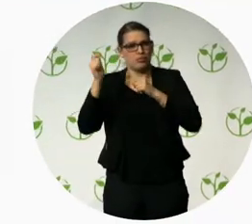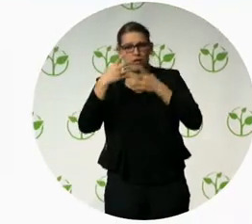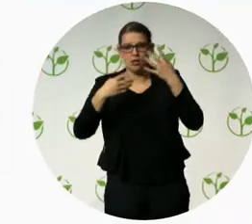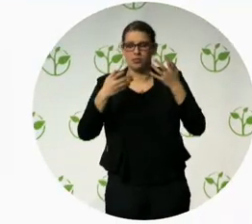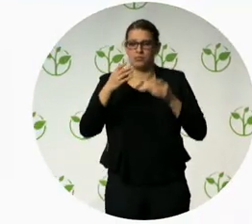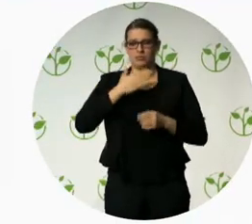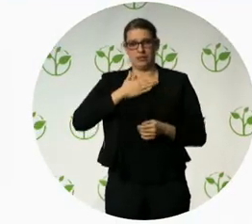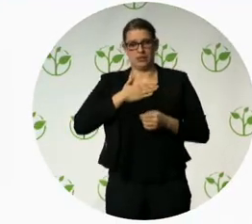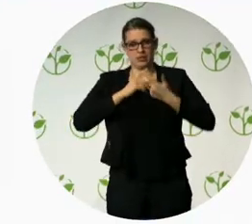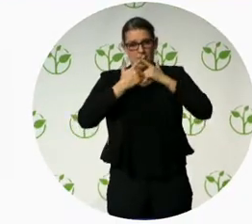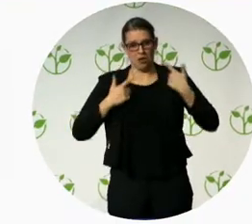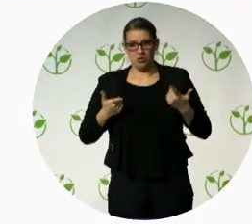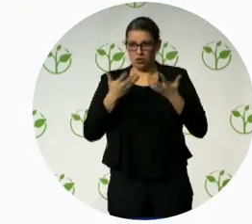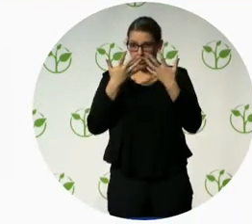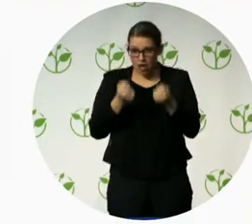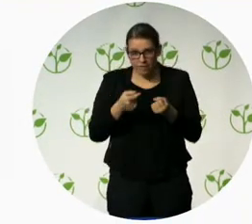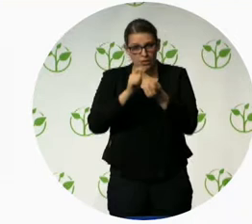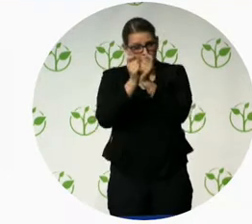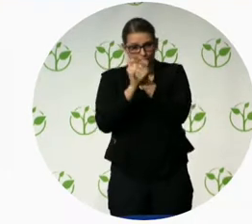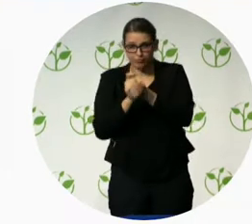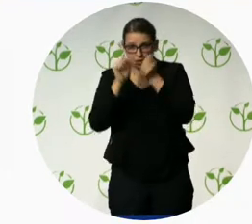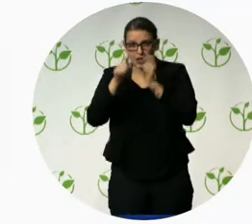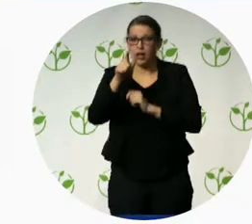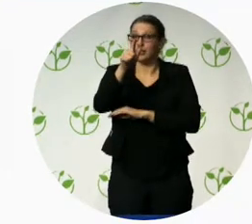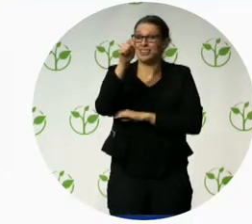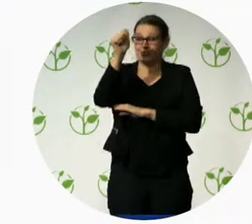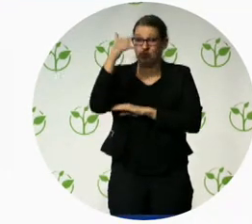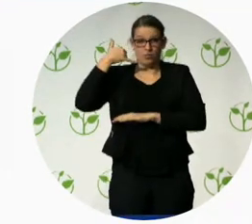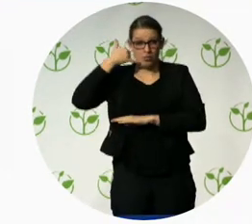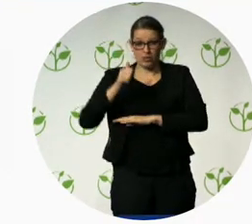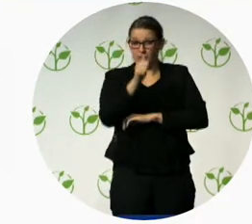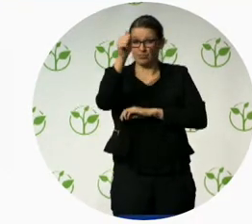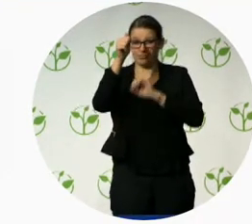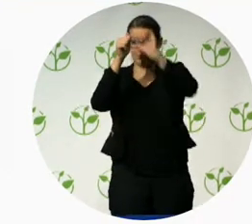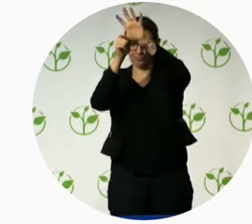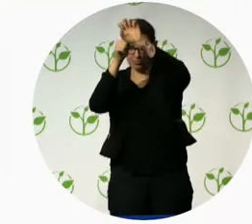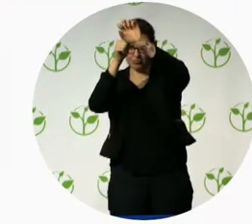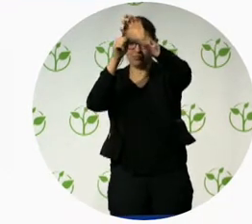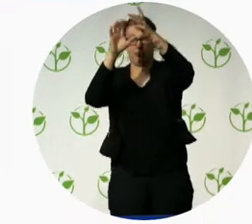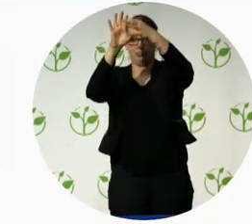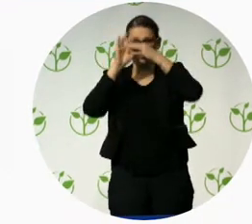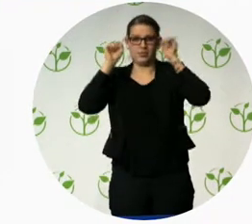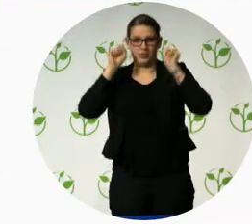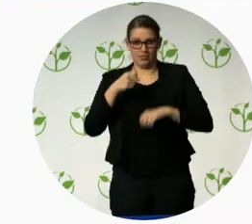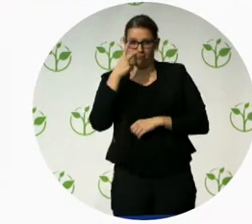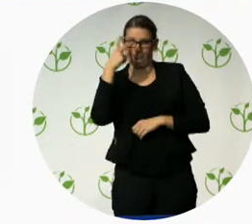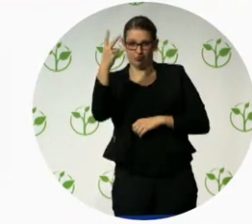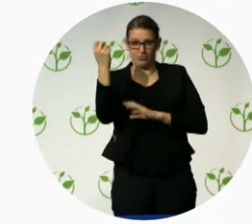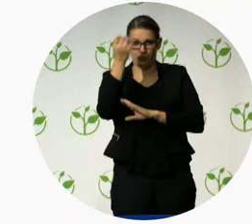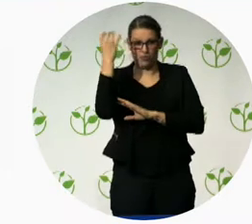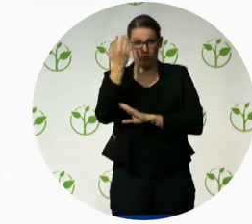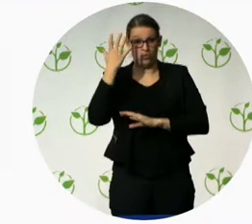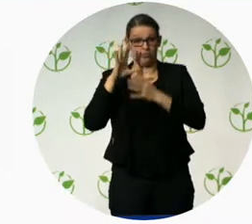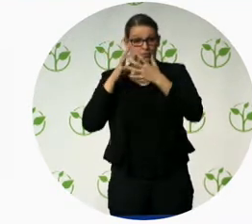in normal PowerPoint. Is that a disability feature? Is it? No. This is a productivity